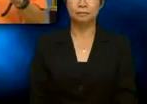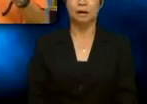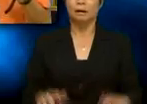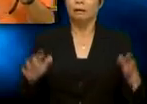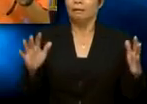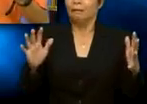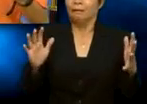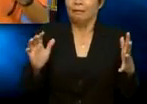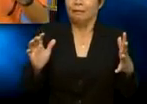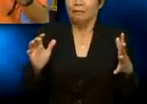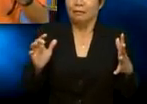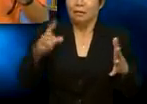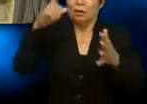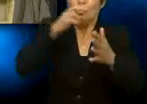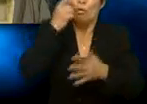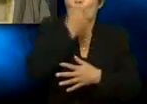Who are you?